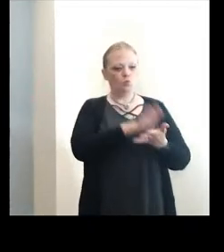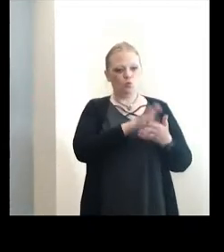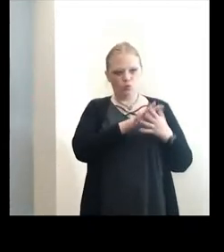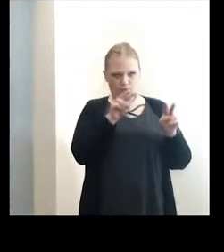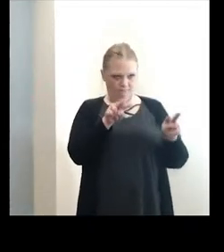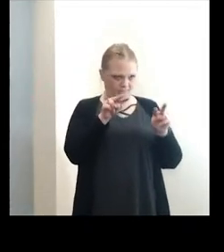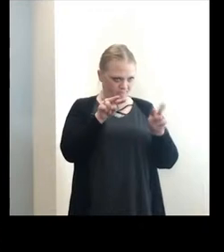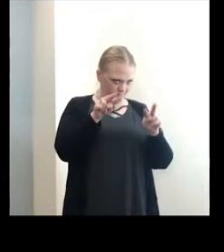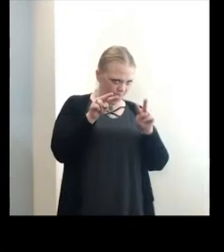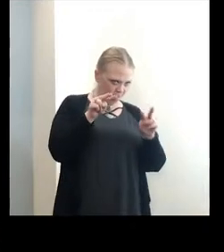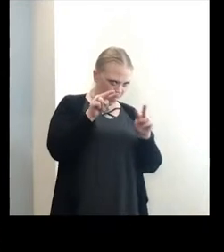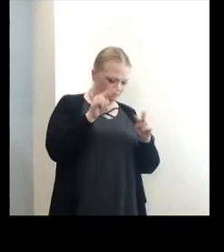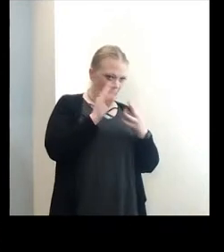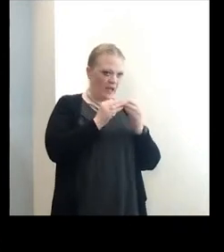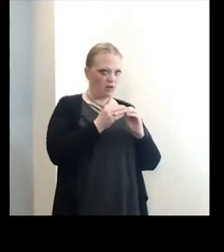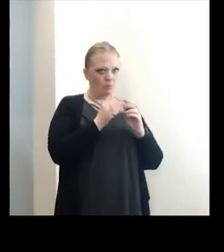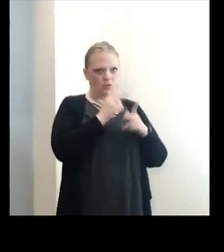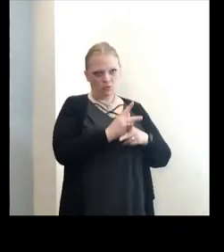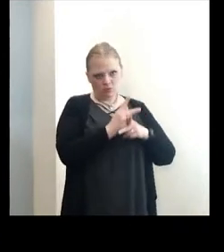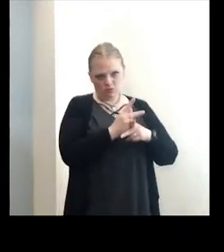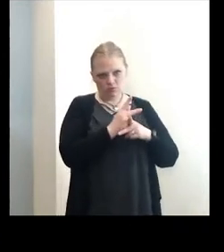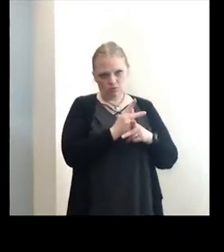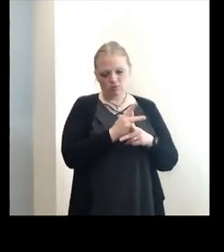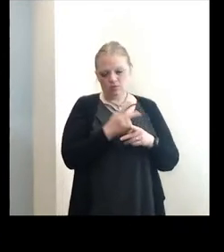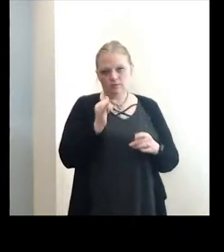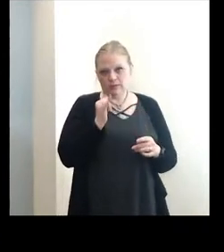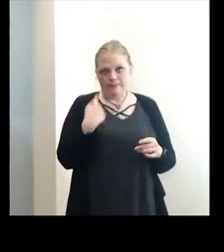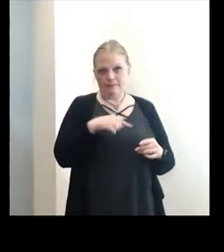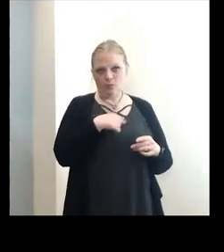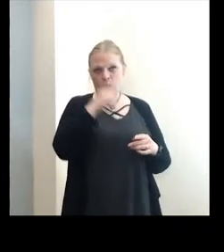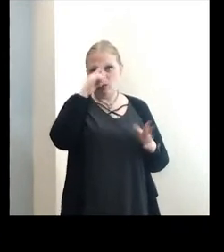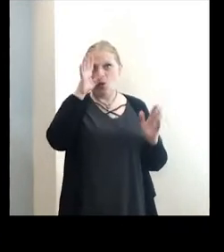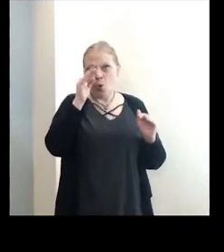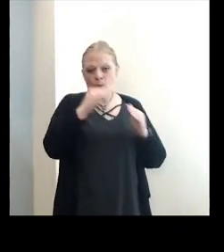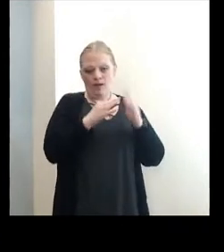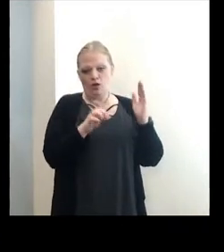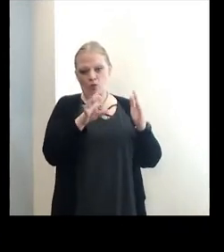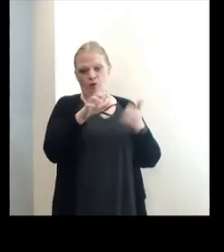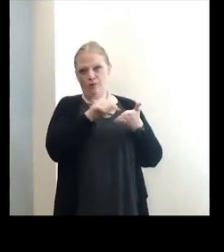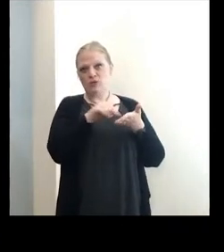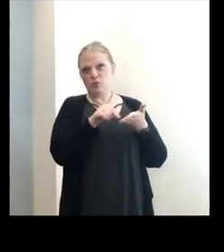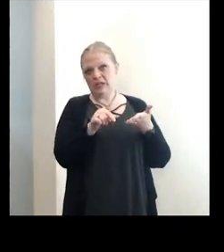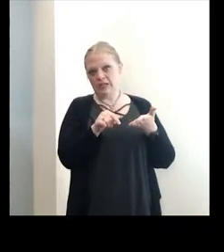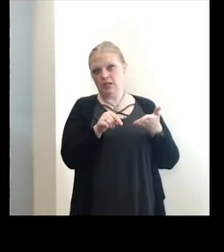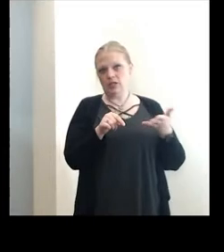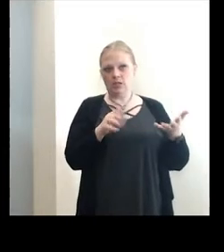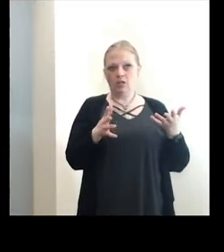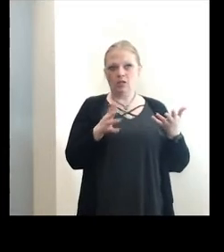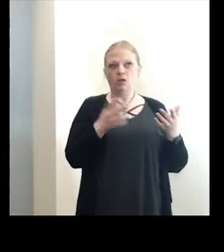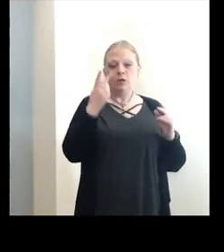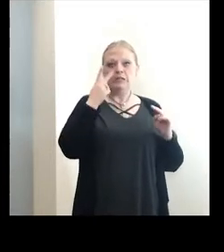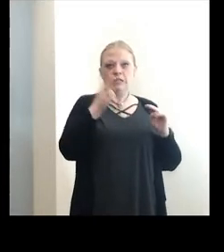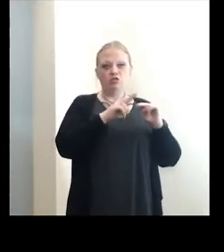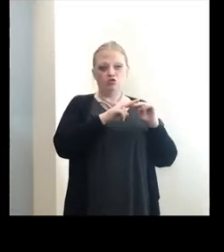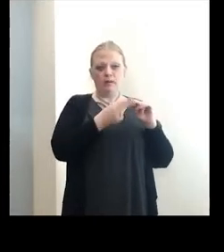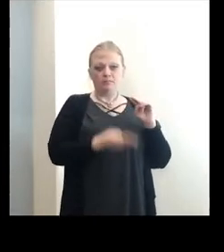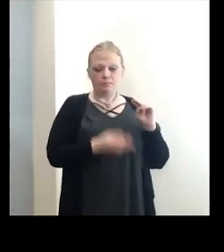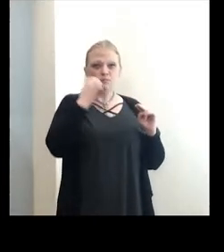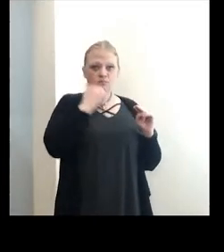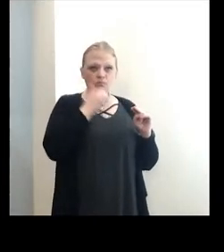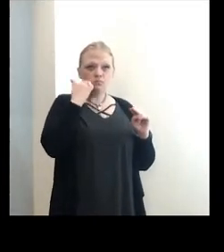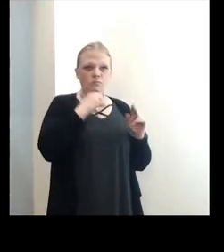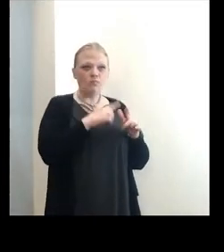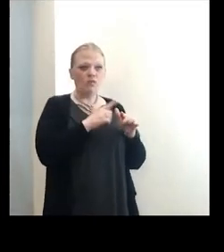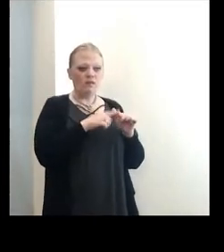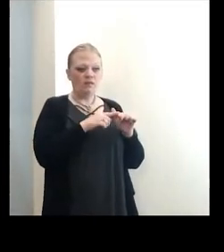number very carefully as we are. We were hoping we'd be under 100 by the beginning of this week. Kind of, we were seeing a drop on every day and then it